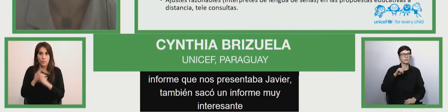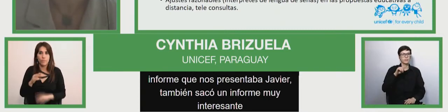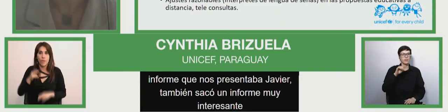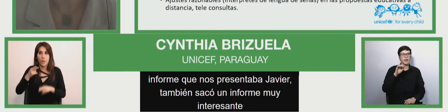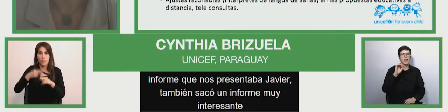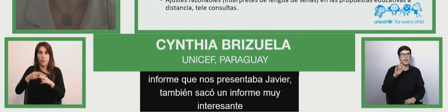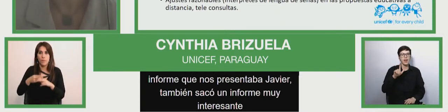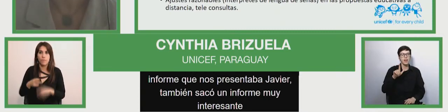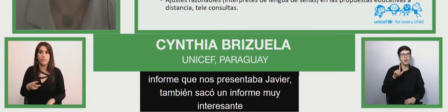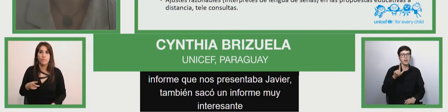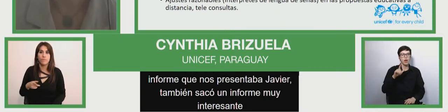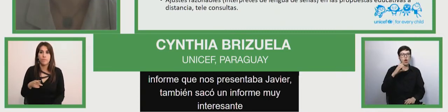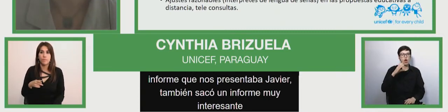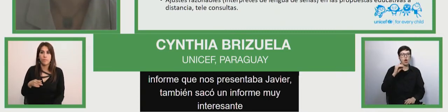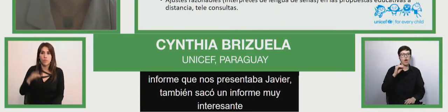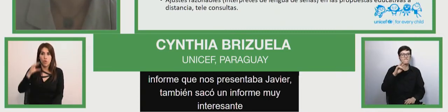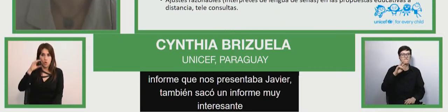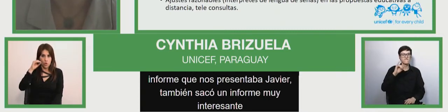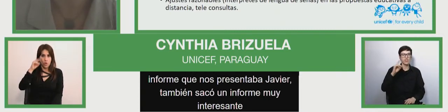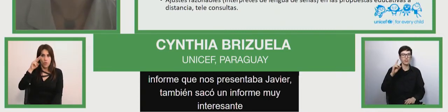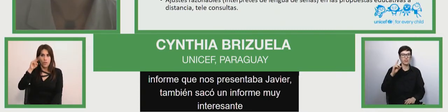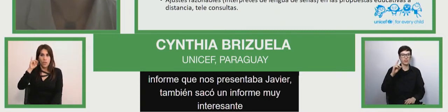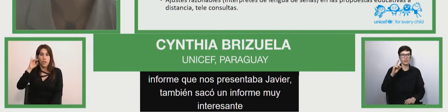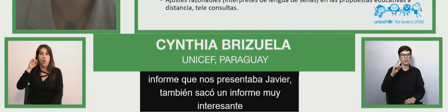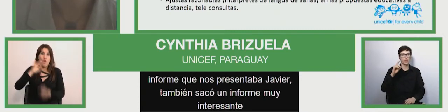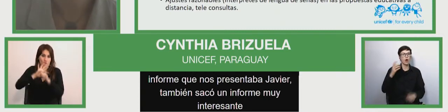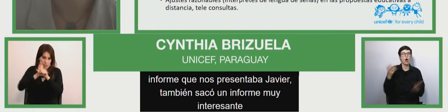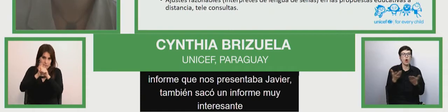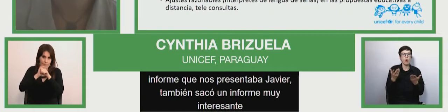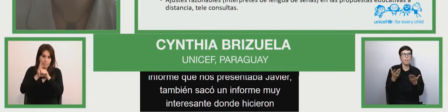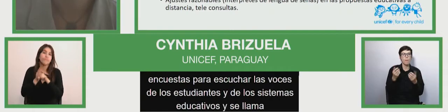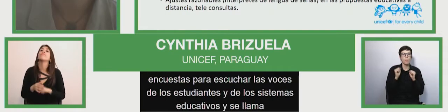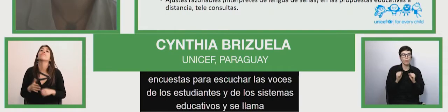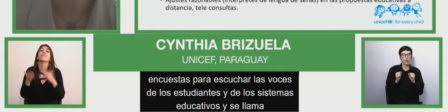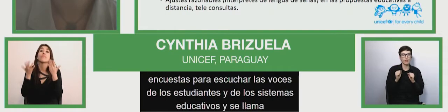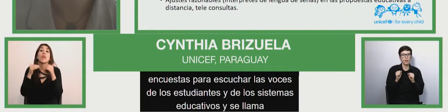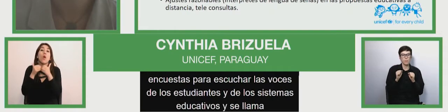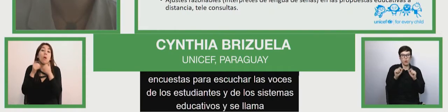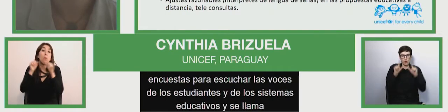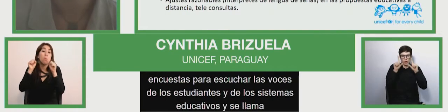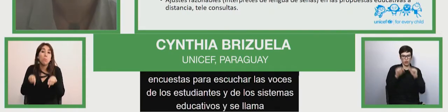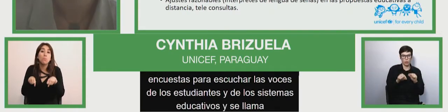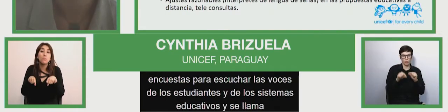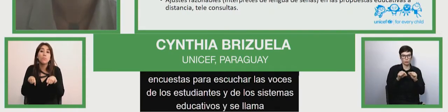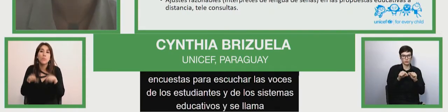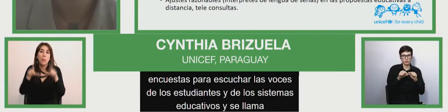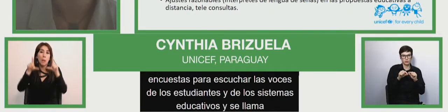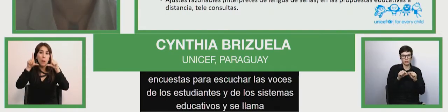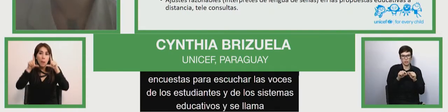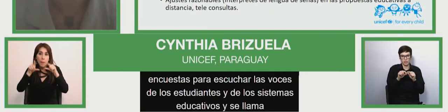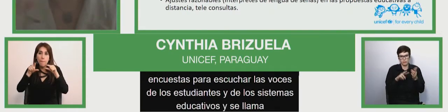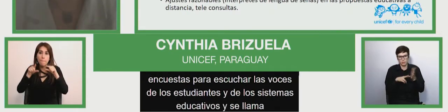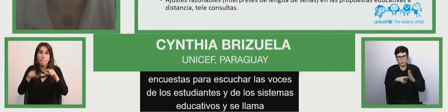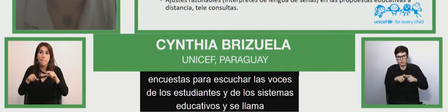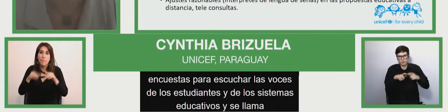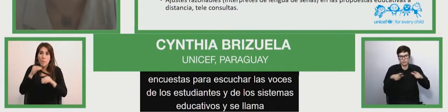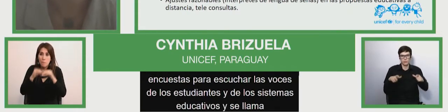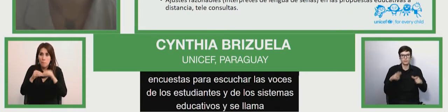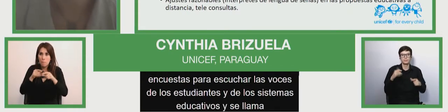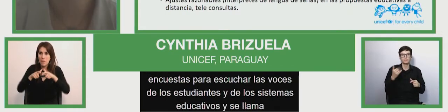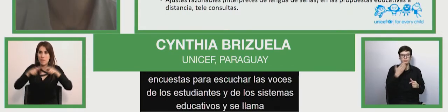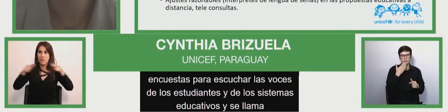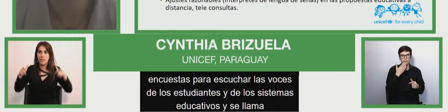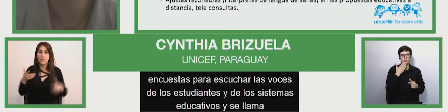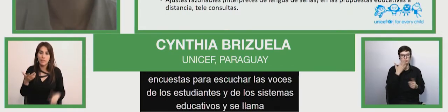of how to mitigate impact and protect rights you know to ensure inclusion it has one chapter interesting